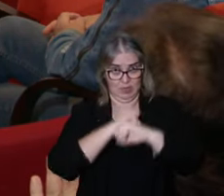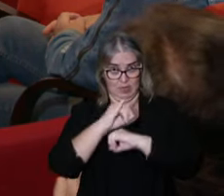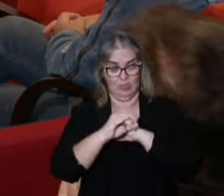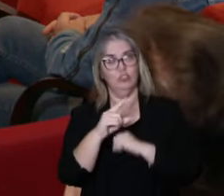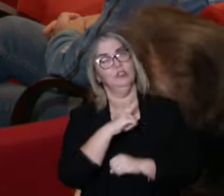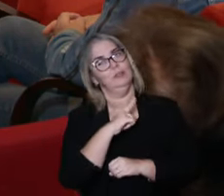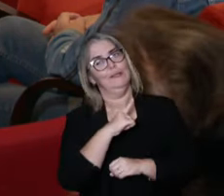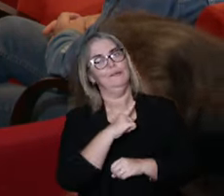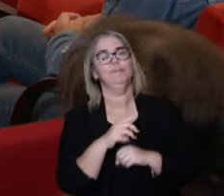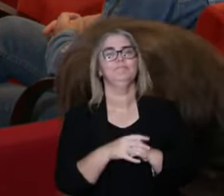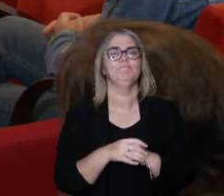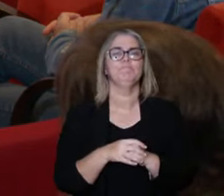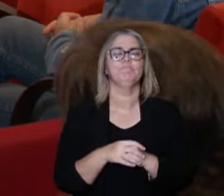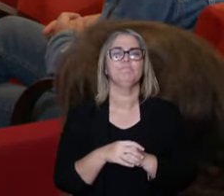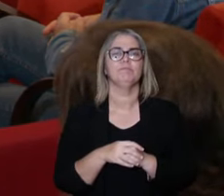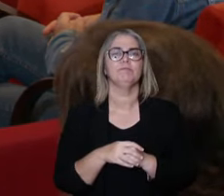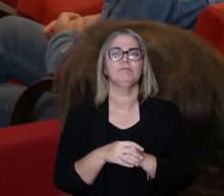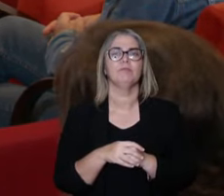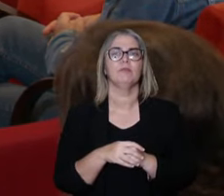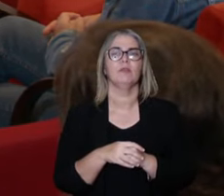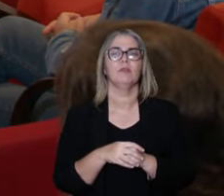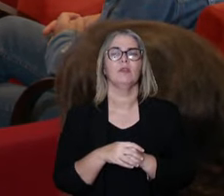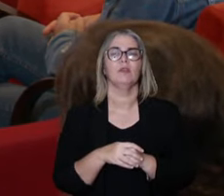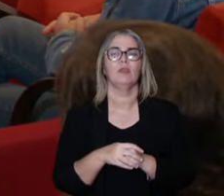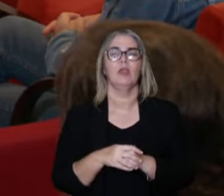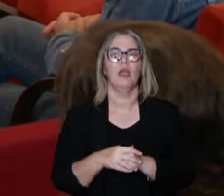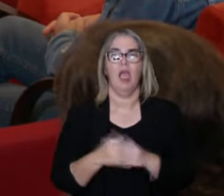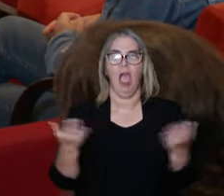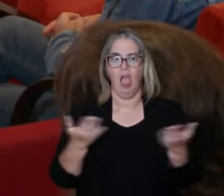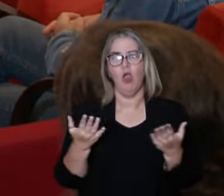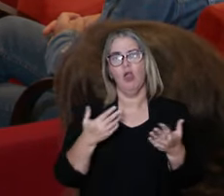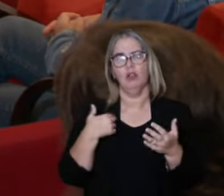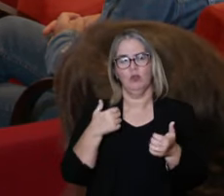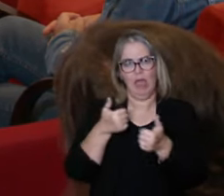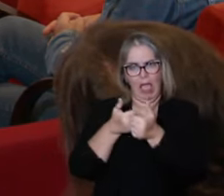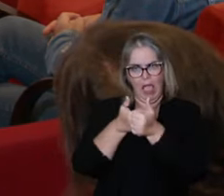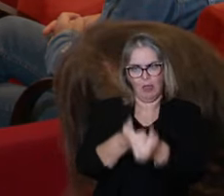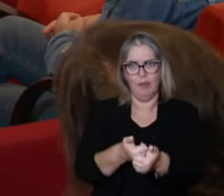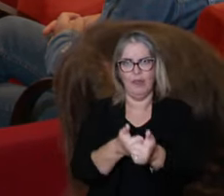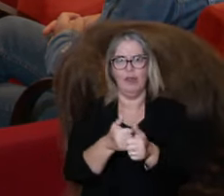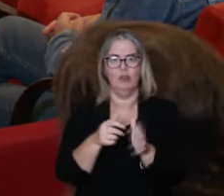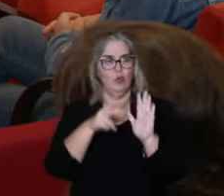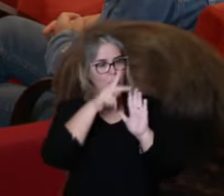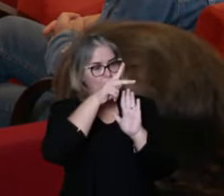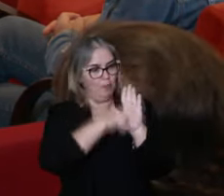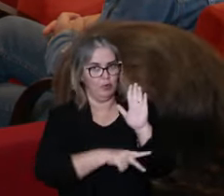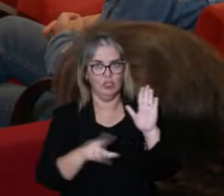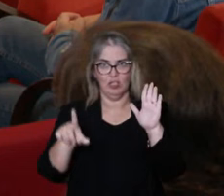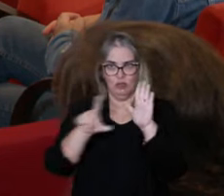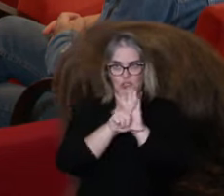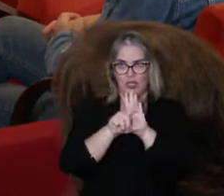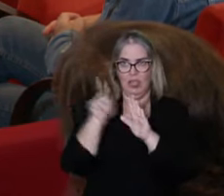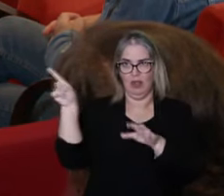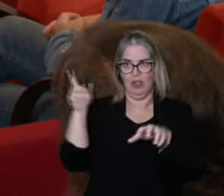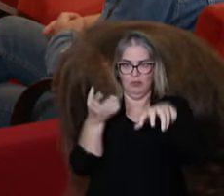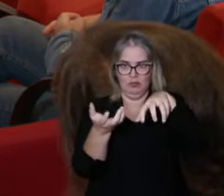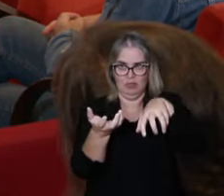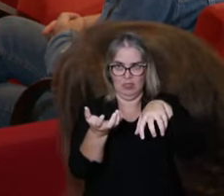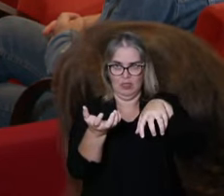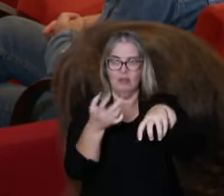A question that we got from the Internet. The question is, you start saying that we are following the discussion of